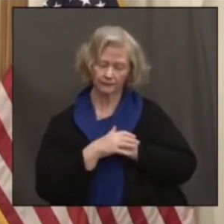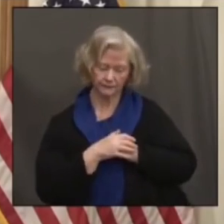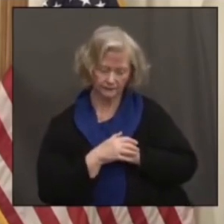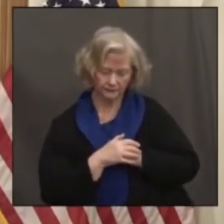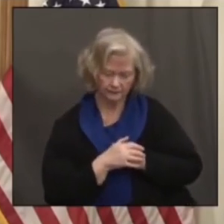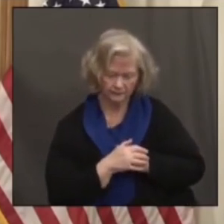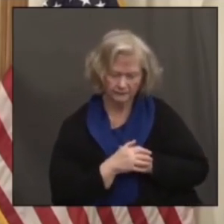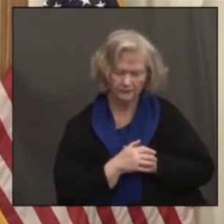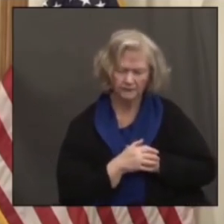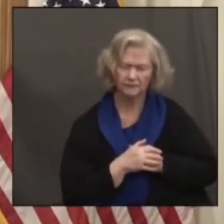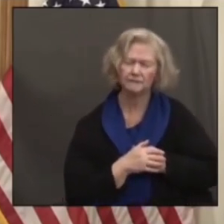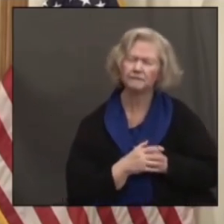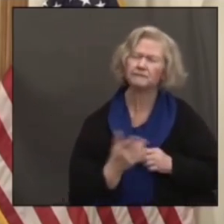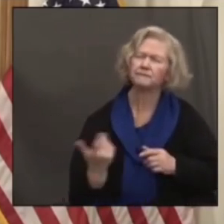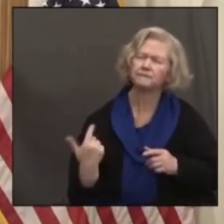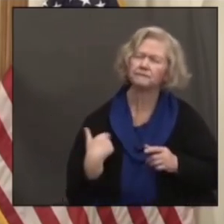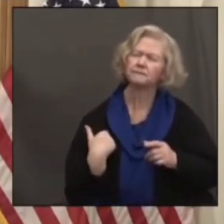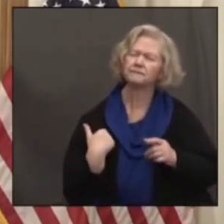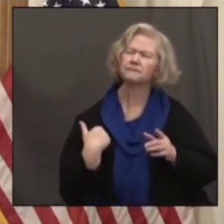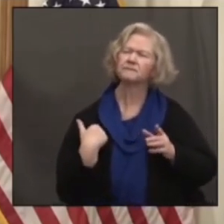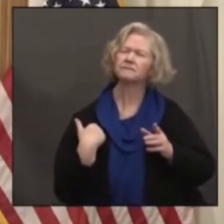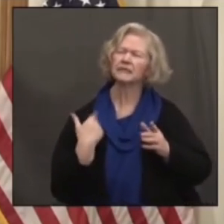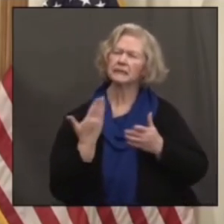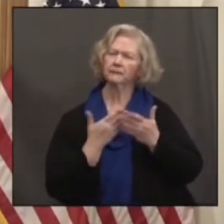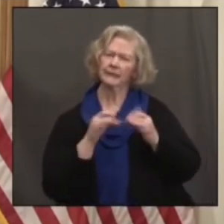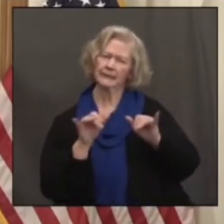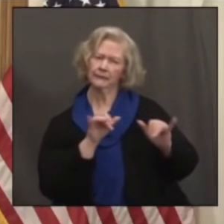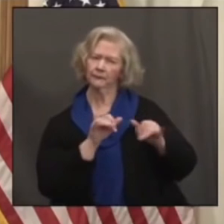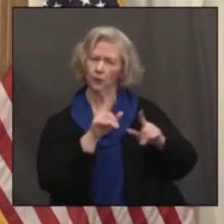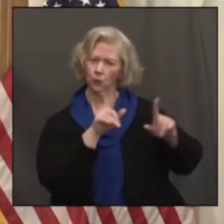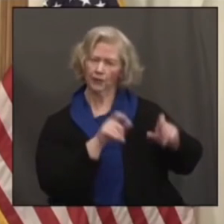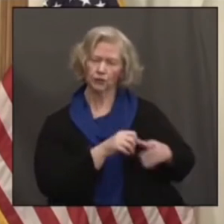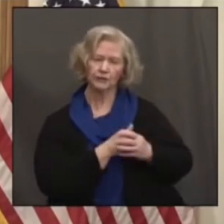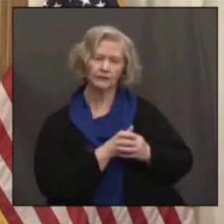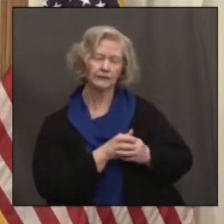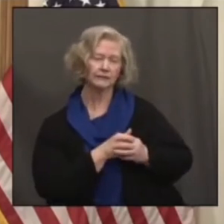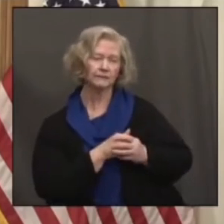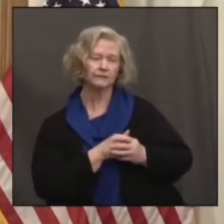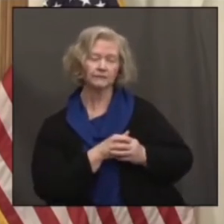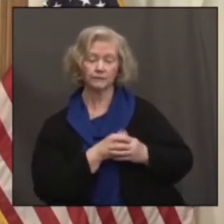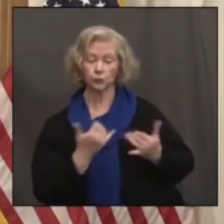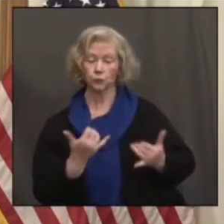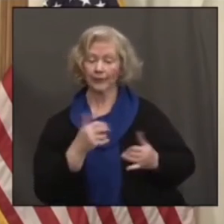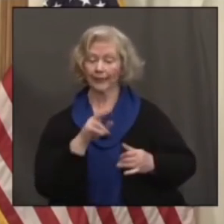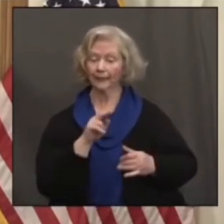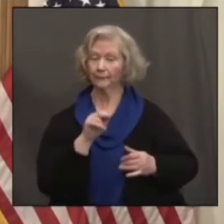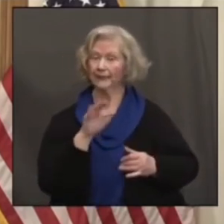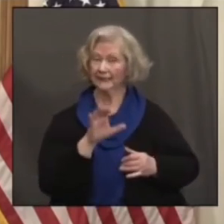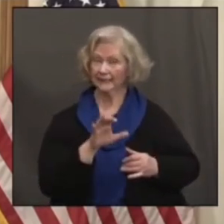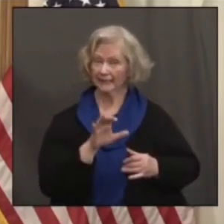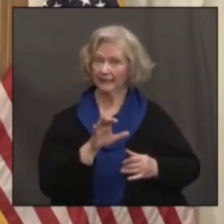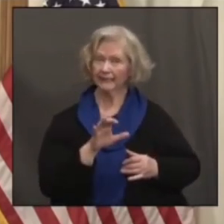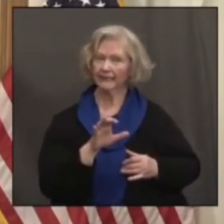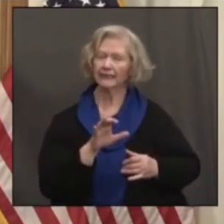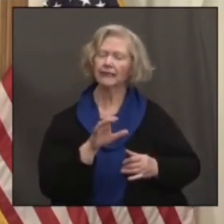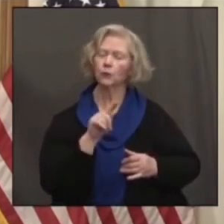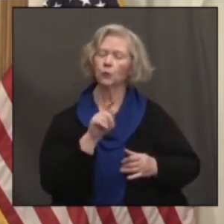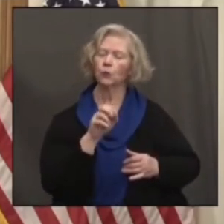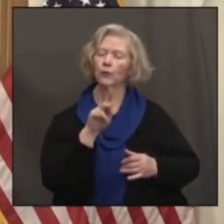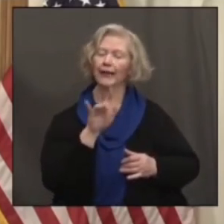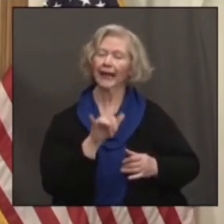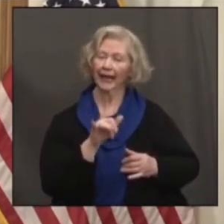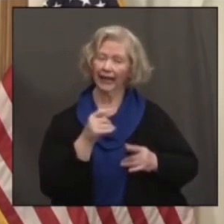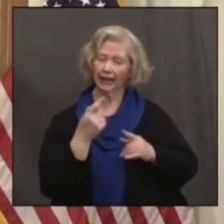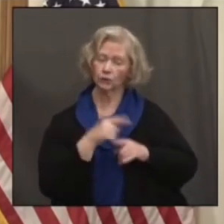Piggybacking on several other reporters' questions. Speaking on NBC's Today Show, Dr. Fauci said that if public health